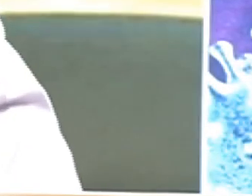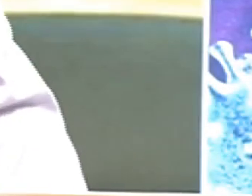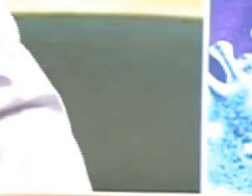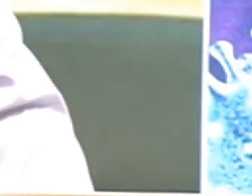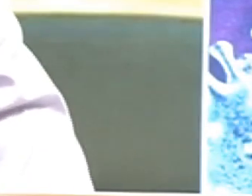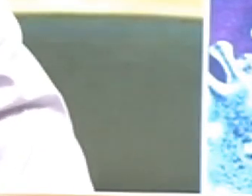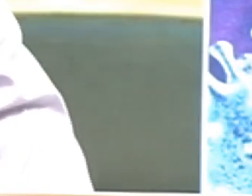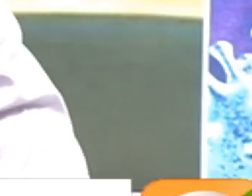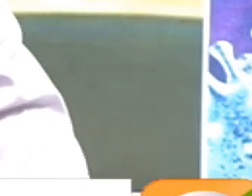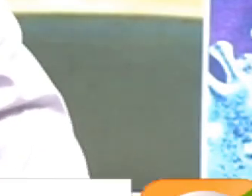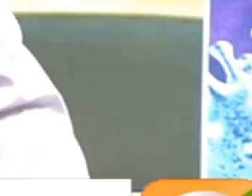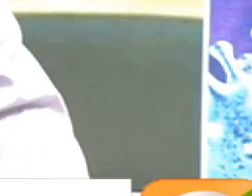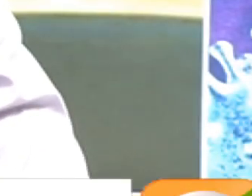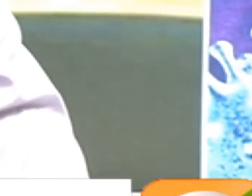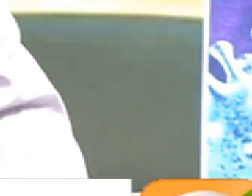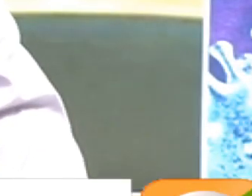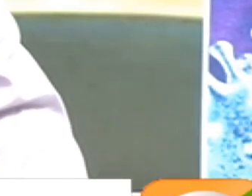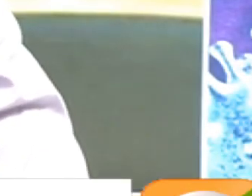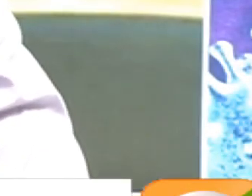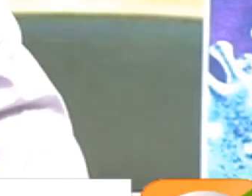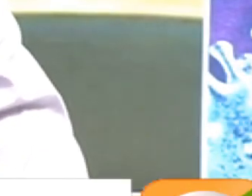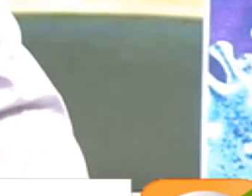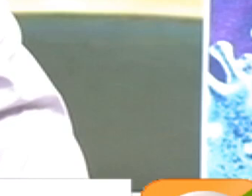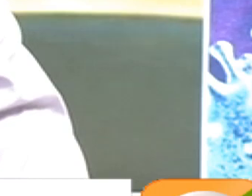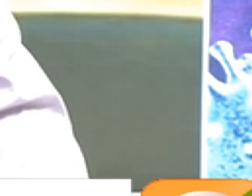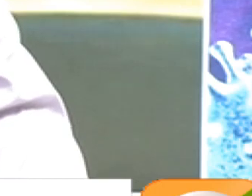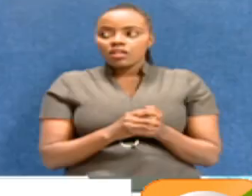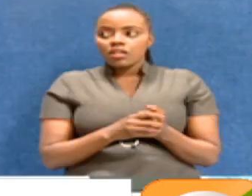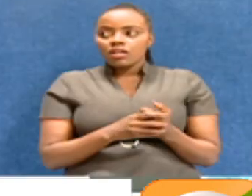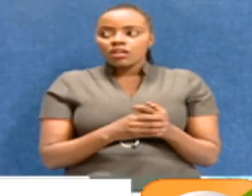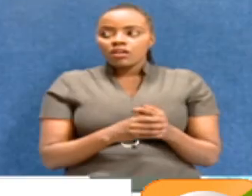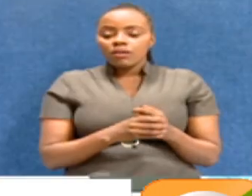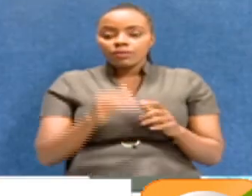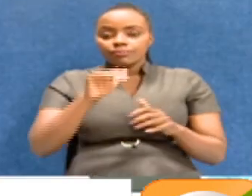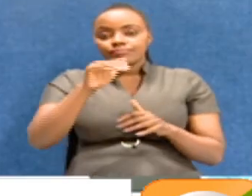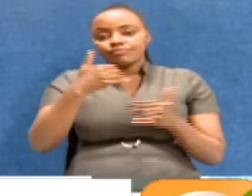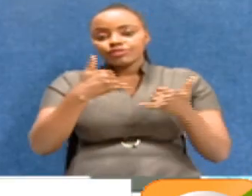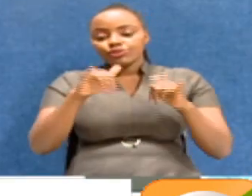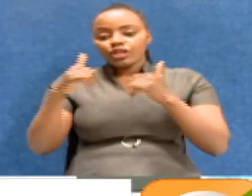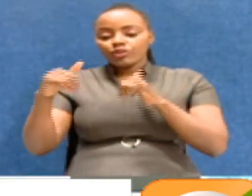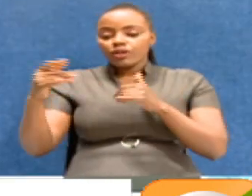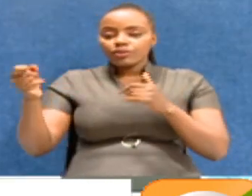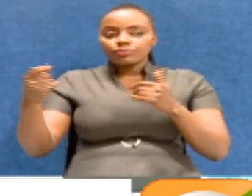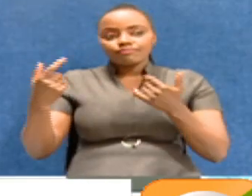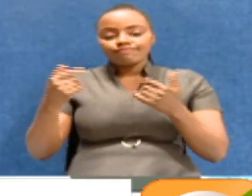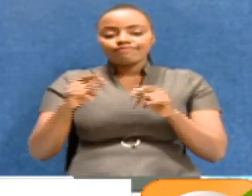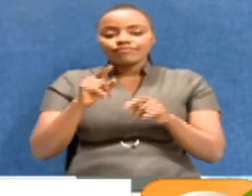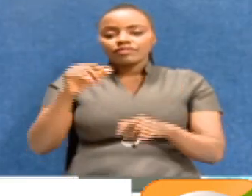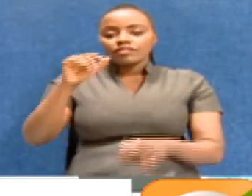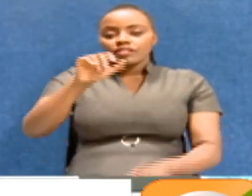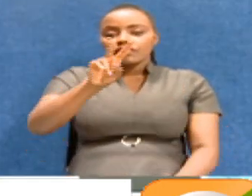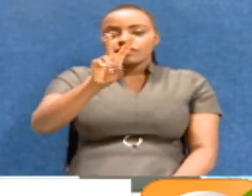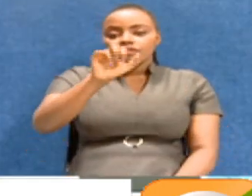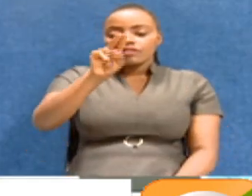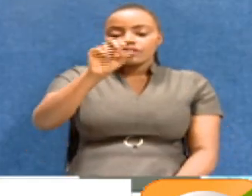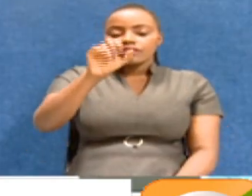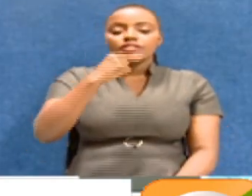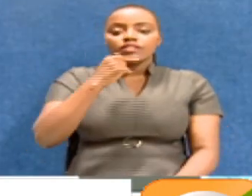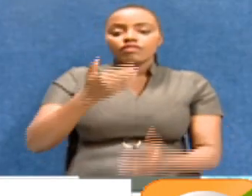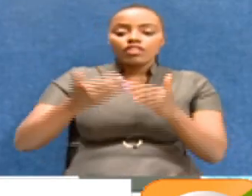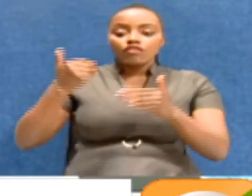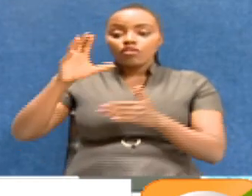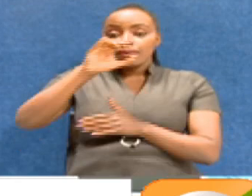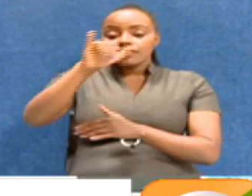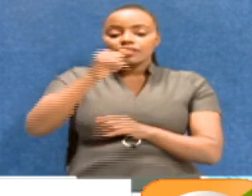All right. Thank you for staying with the Monday Report Town Hall session. I see a lot of your feedback. I'll try to squeeze them in real quick. Vincent Kigen here says, XCJ has